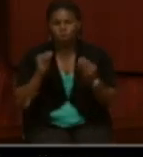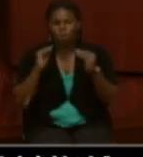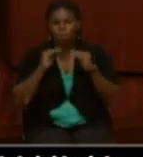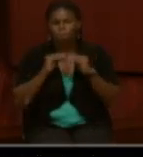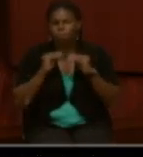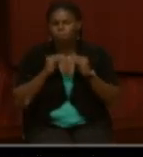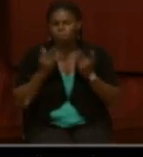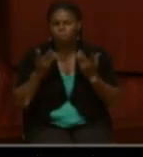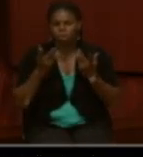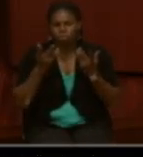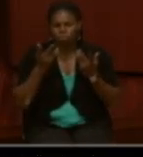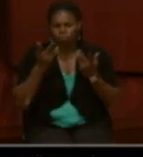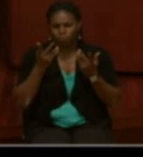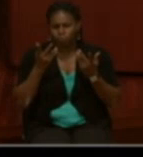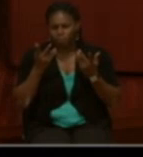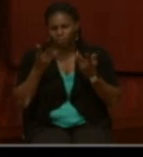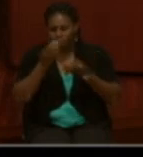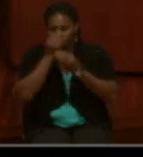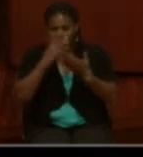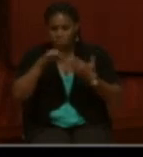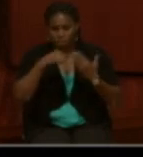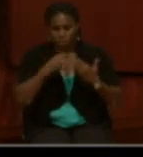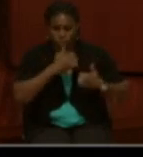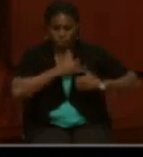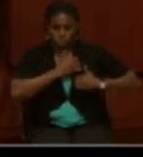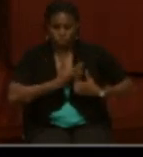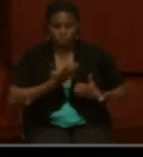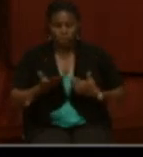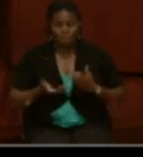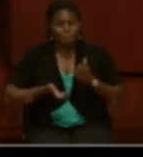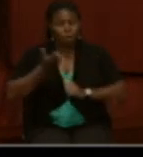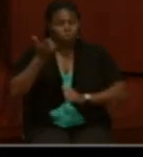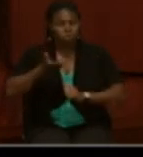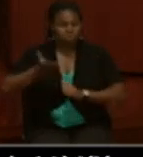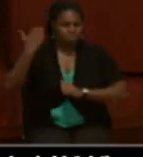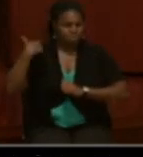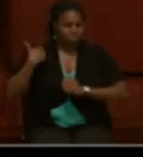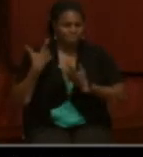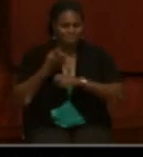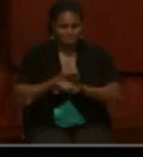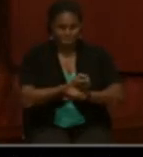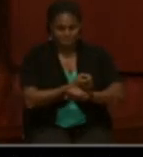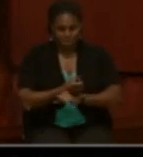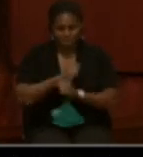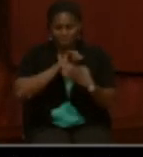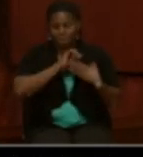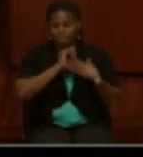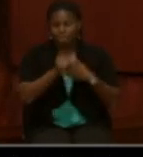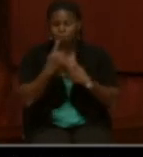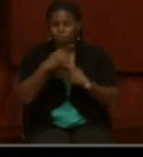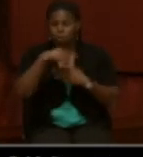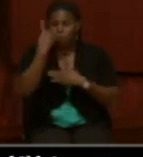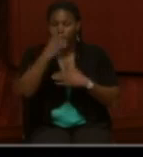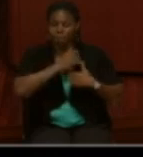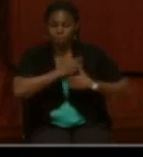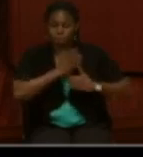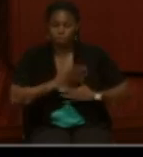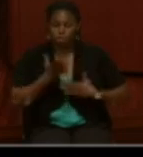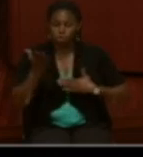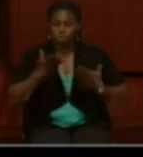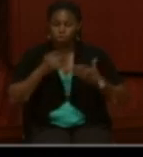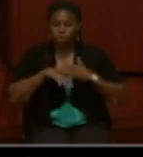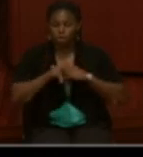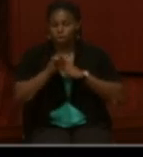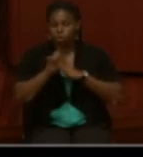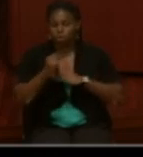group of soldiers, many of them former slaves, who led the way for black soldiers to serve in the U.S. Army